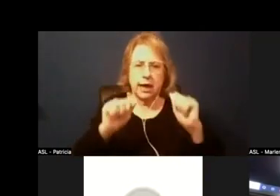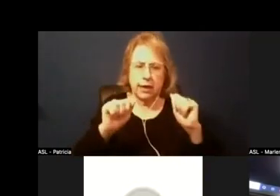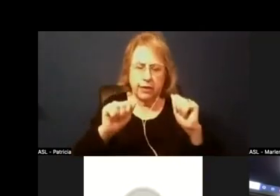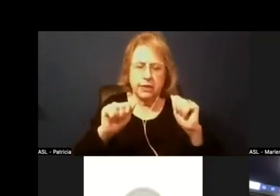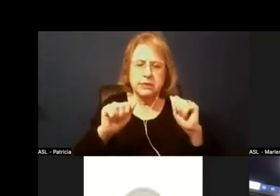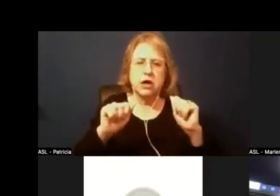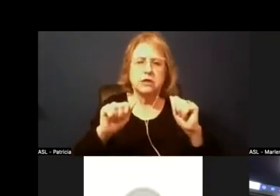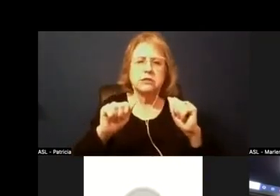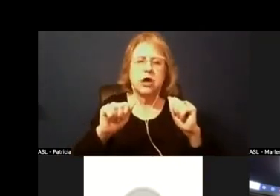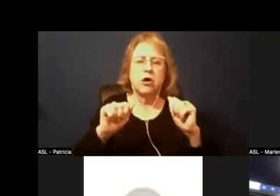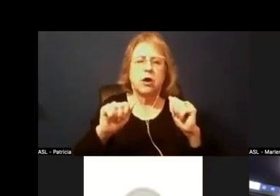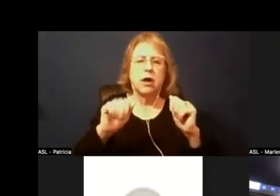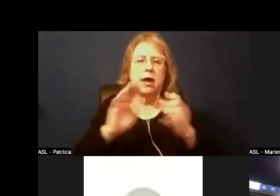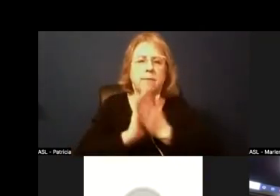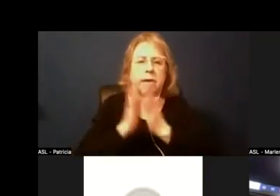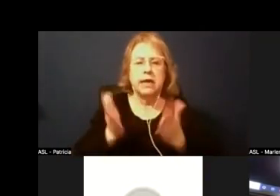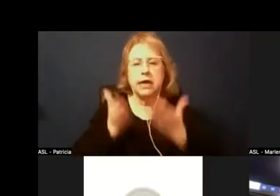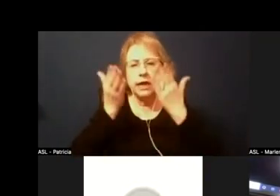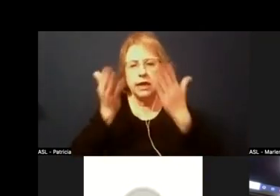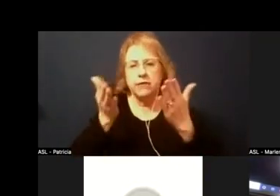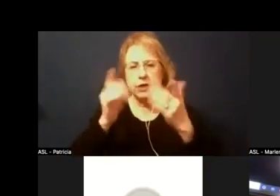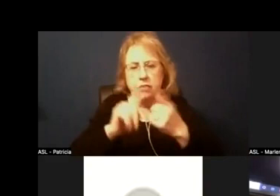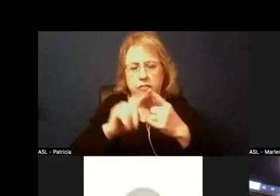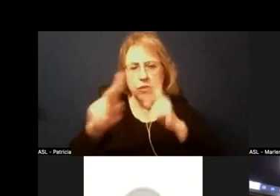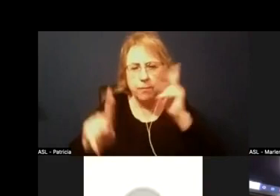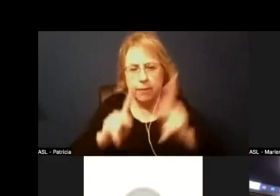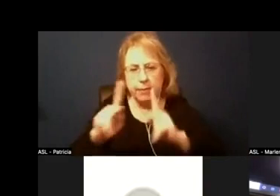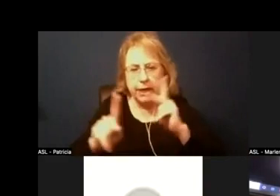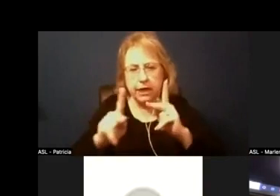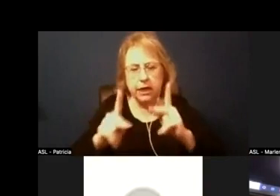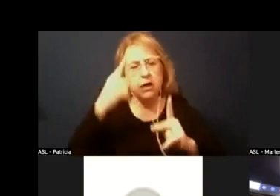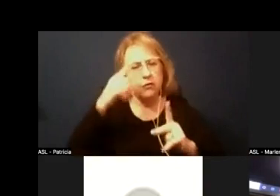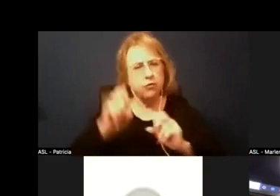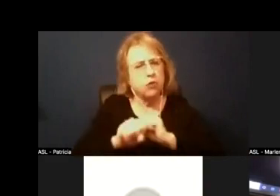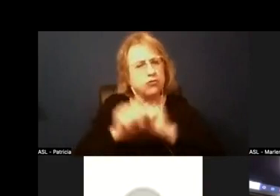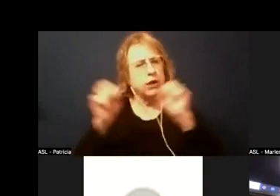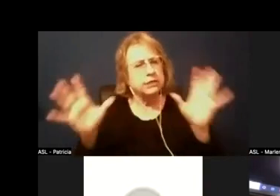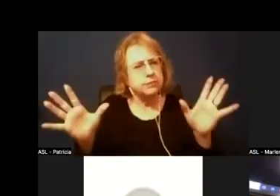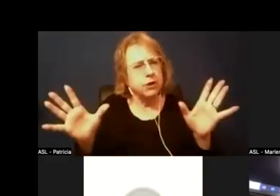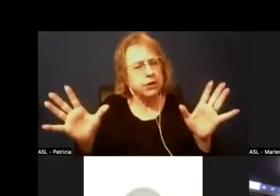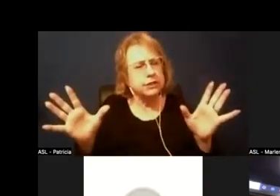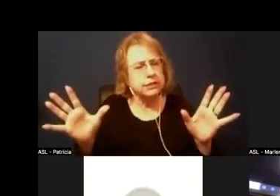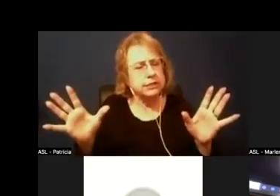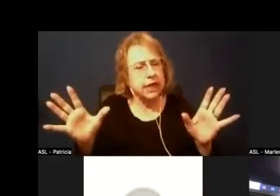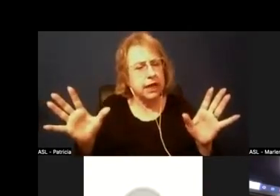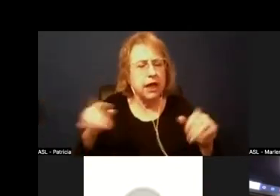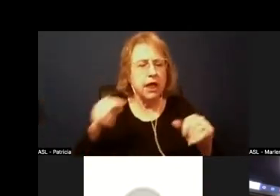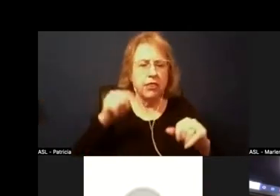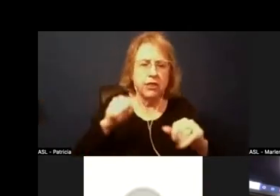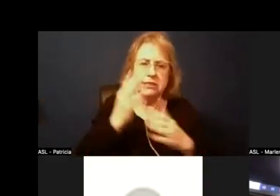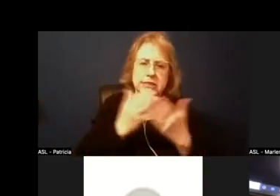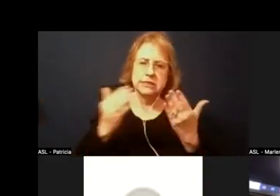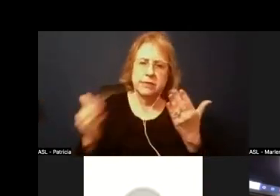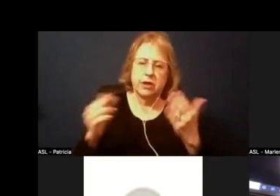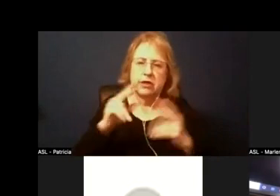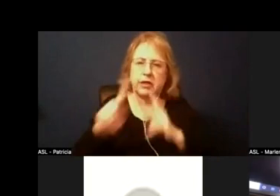made available to the public for transparency's sake and you know this is something that um the the